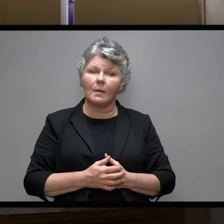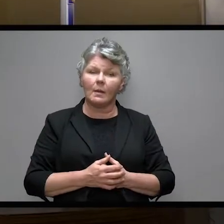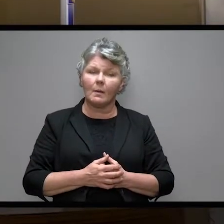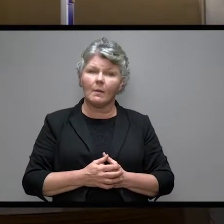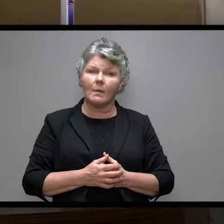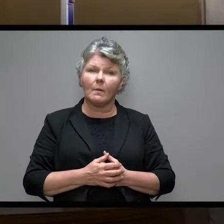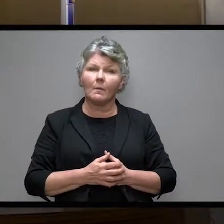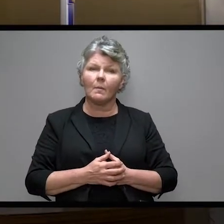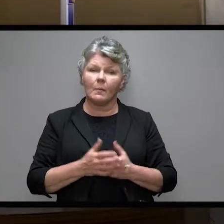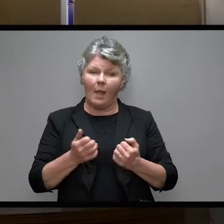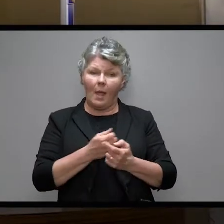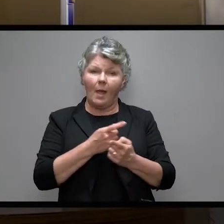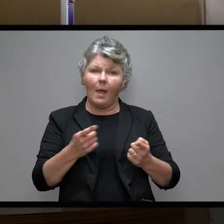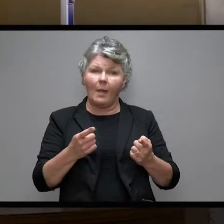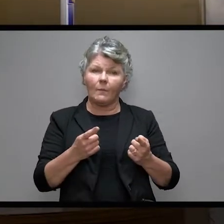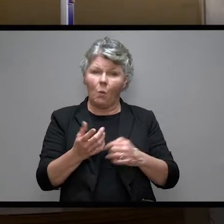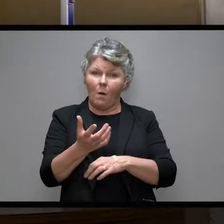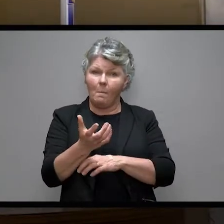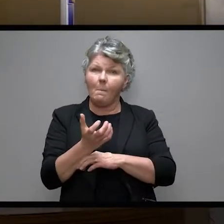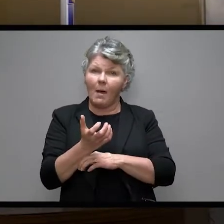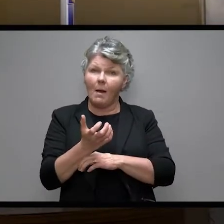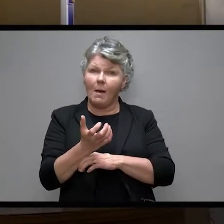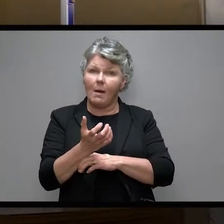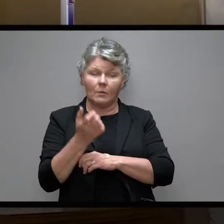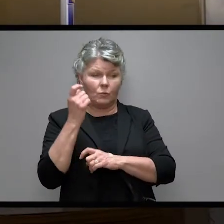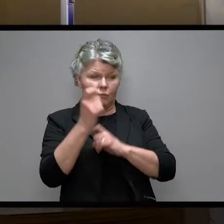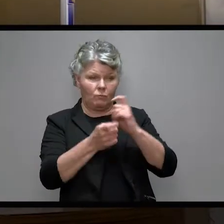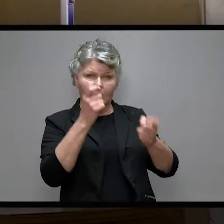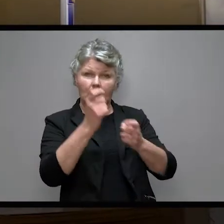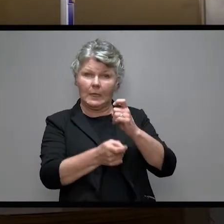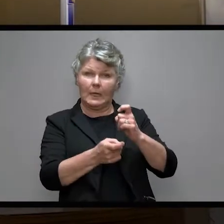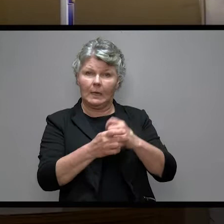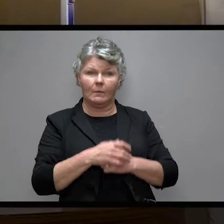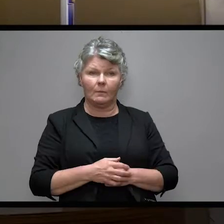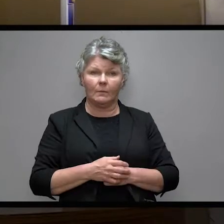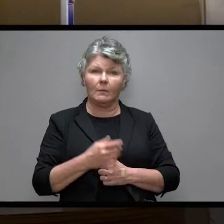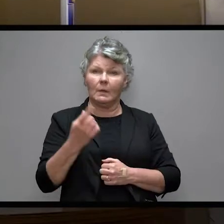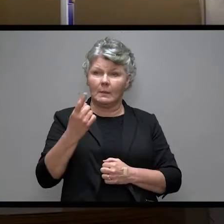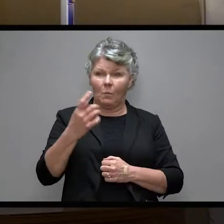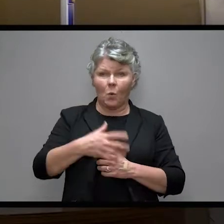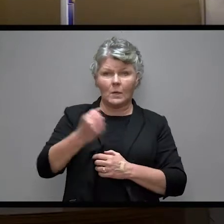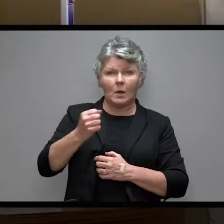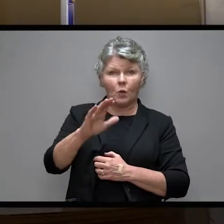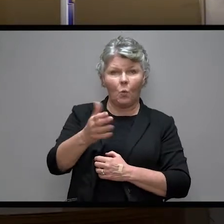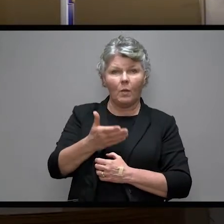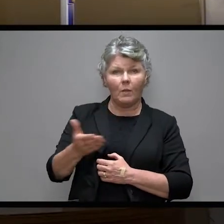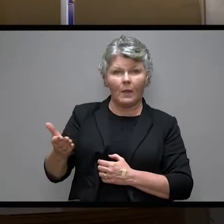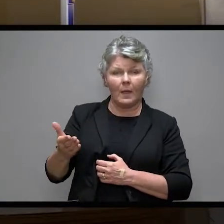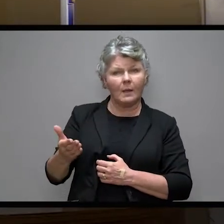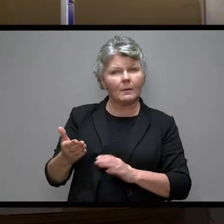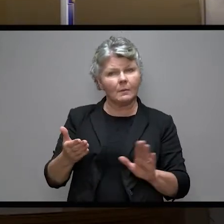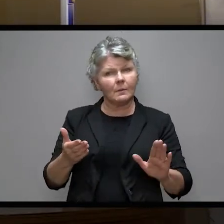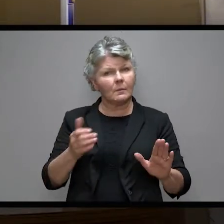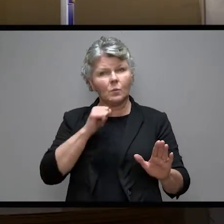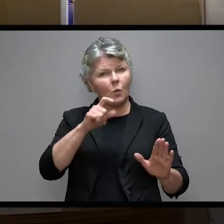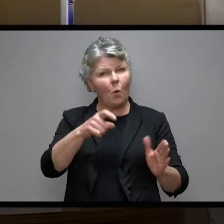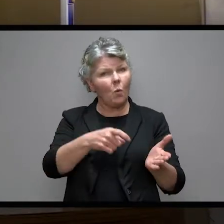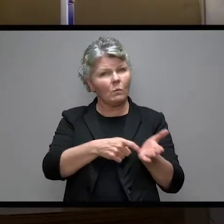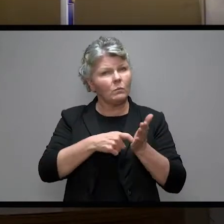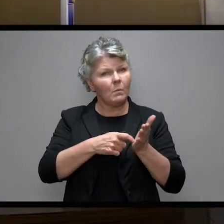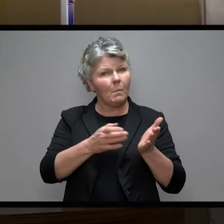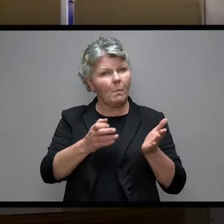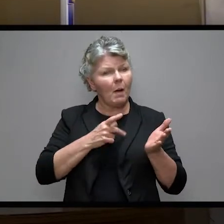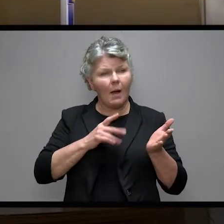Give to everyone who begs from you. And from one who takes away your goods, do not demand them back.